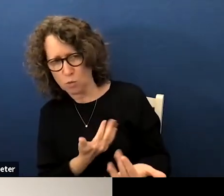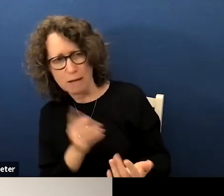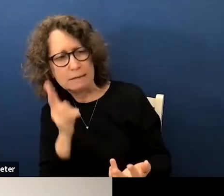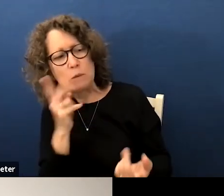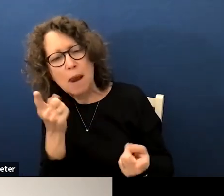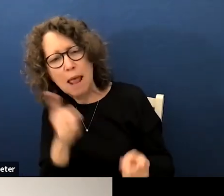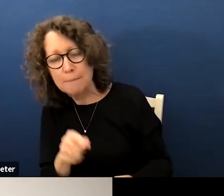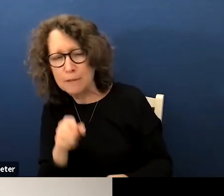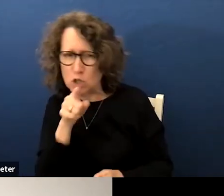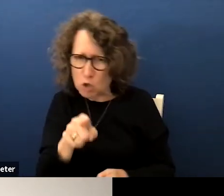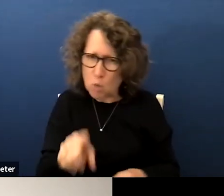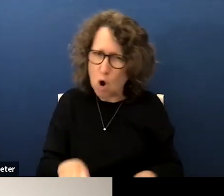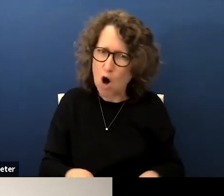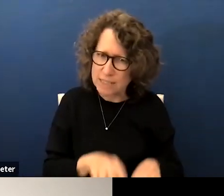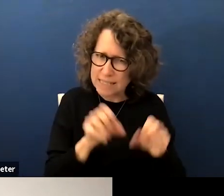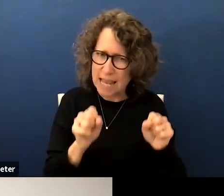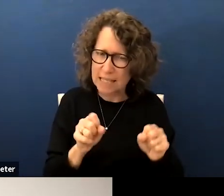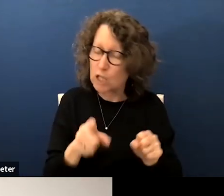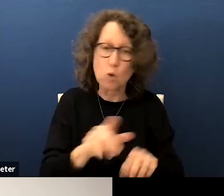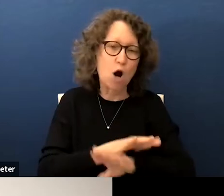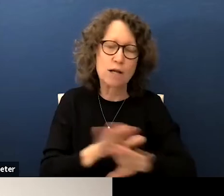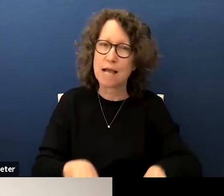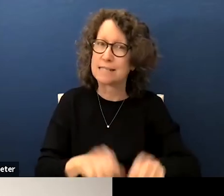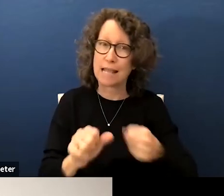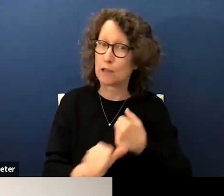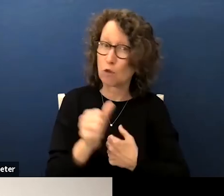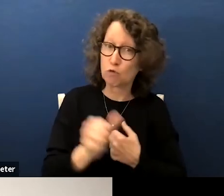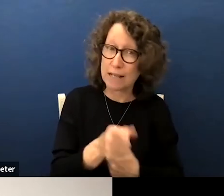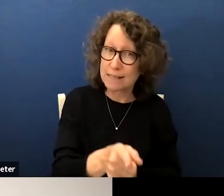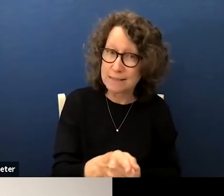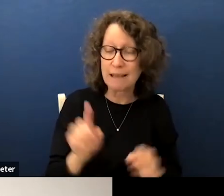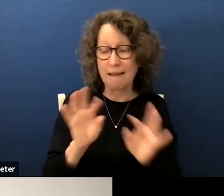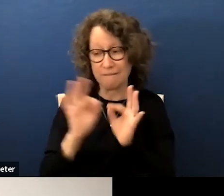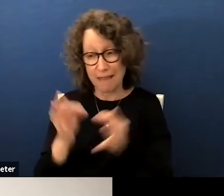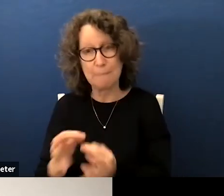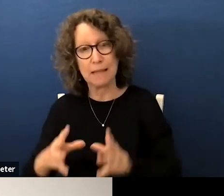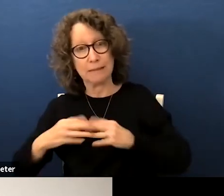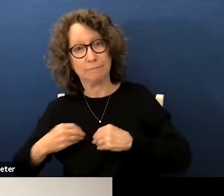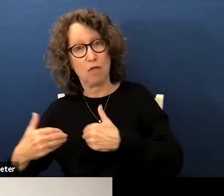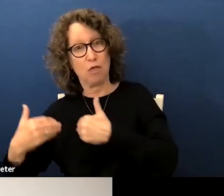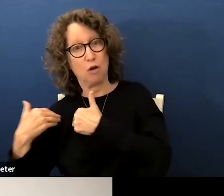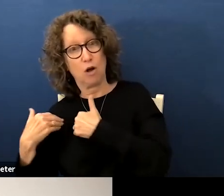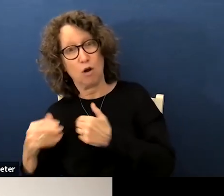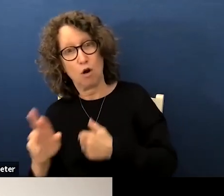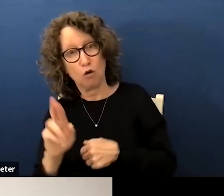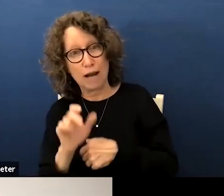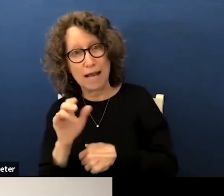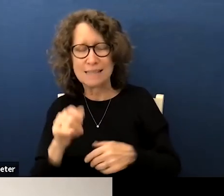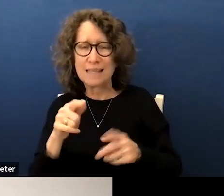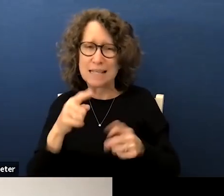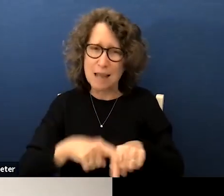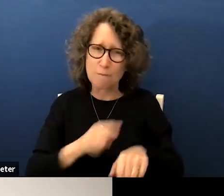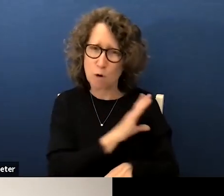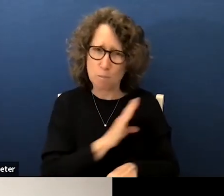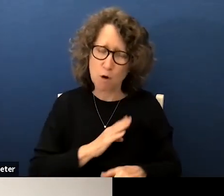you are taking you are not taking the risk families are it is time for this board and our county and state health authorities to